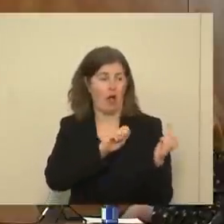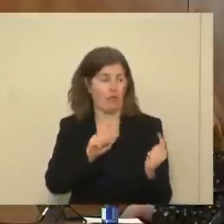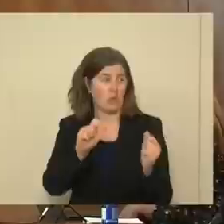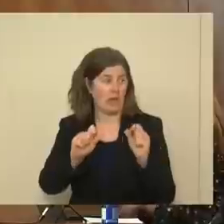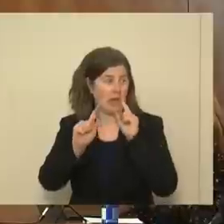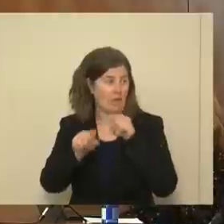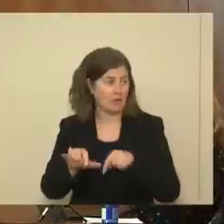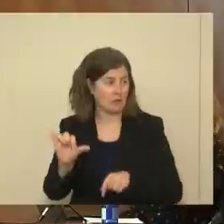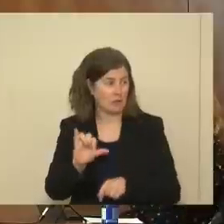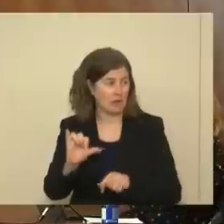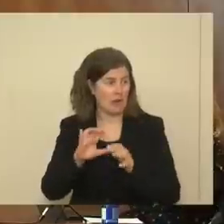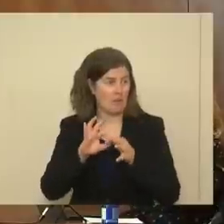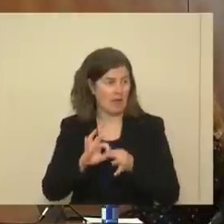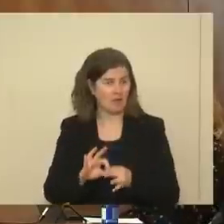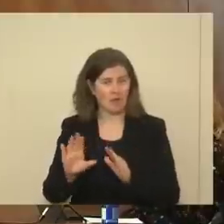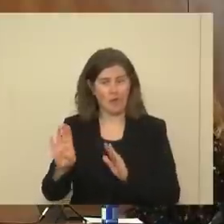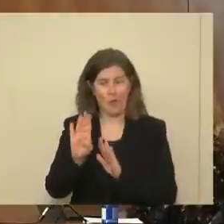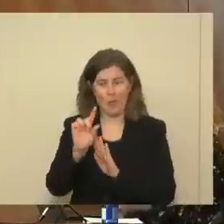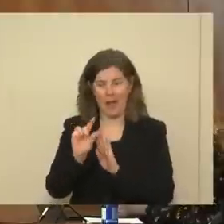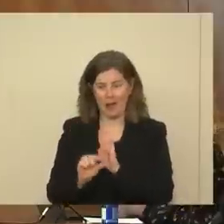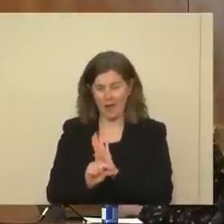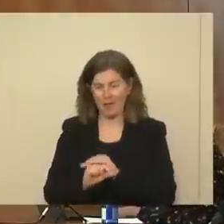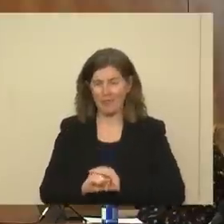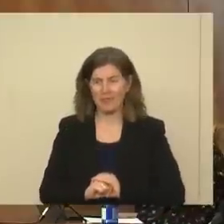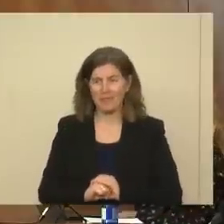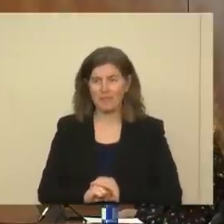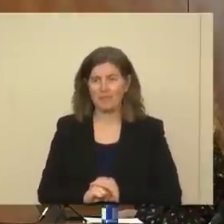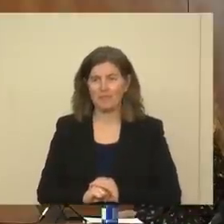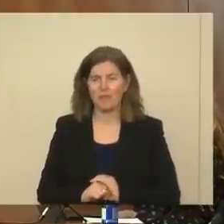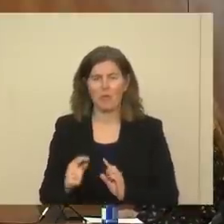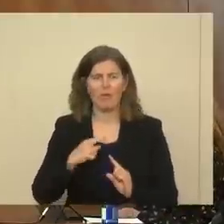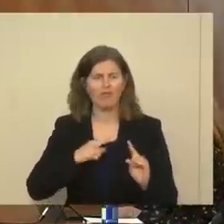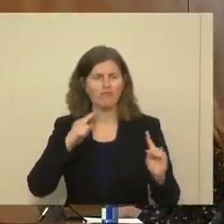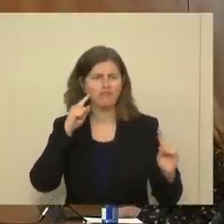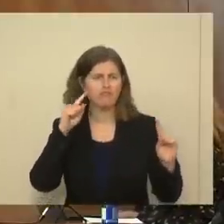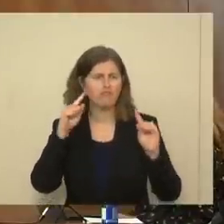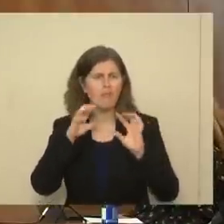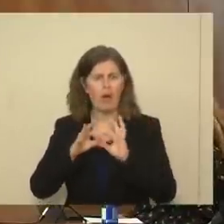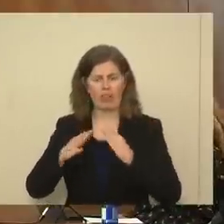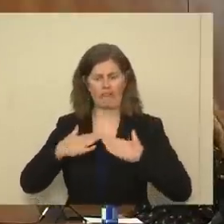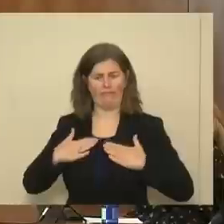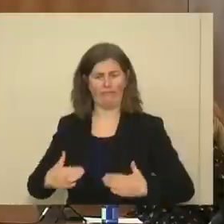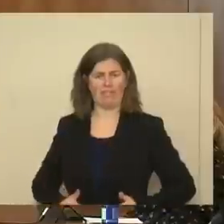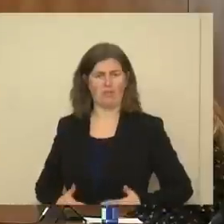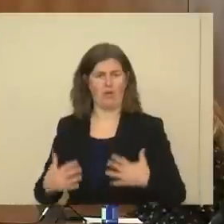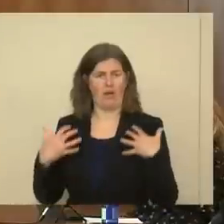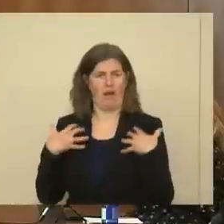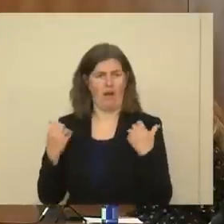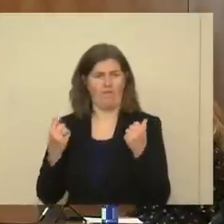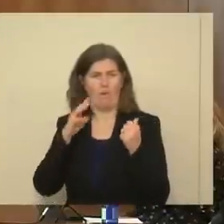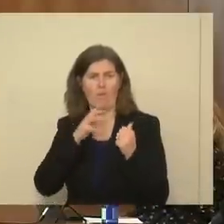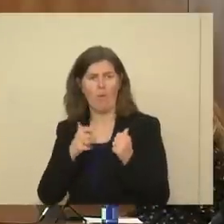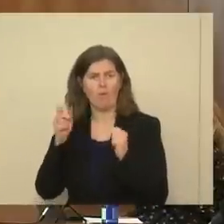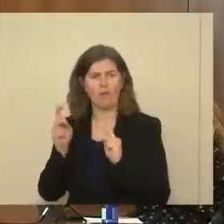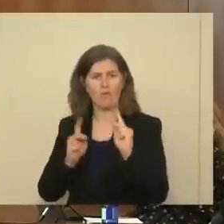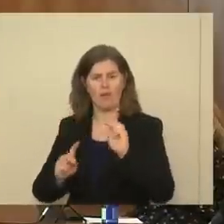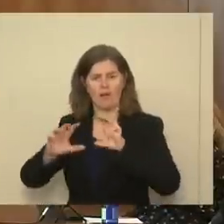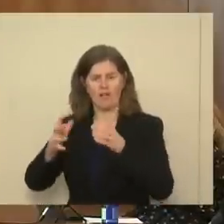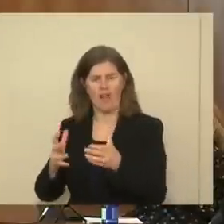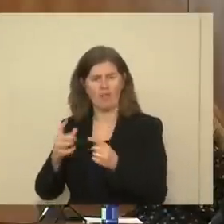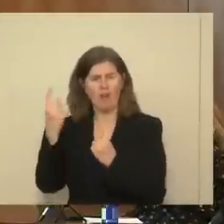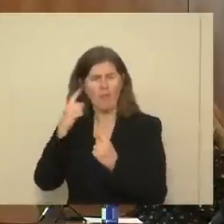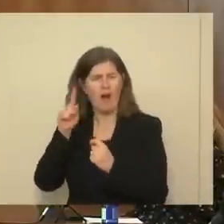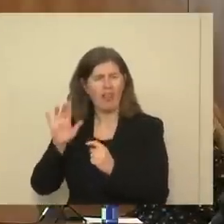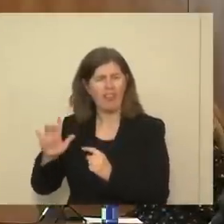answer as well based on your backgrounds. We've heard a lot about the physical health of the older population. I'm wondering about the mental